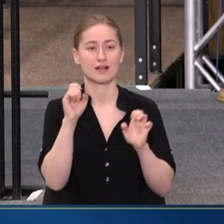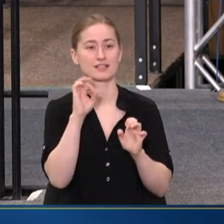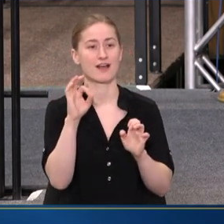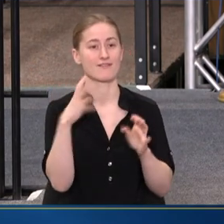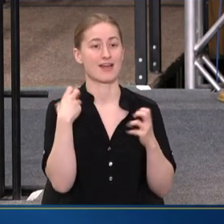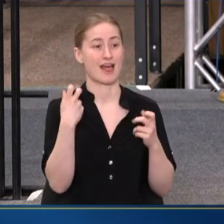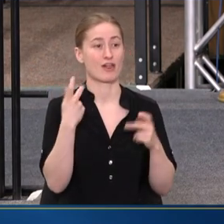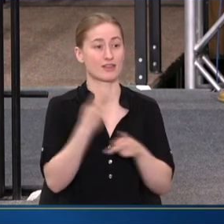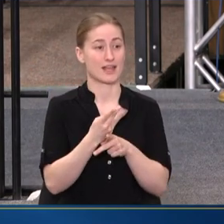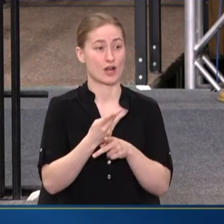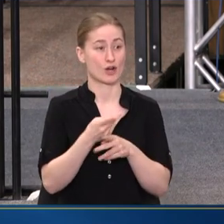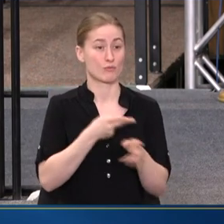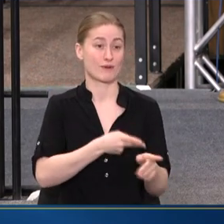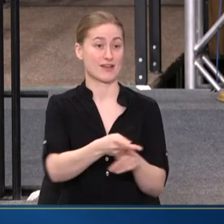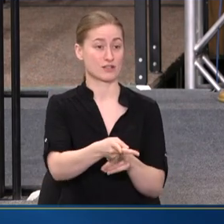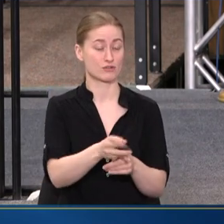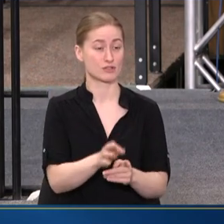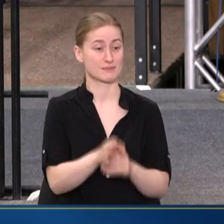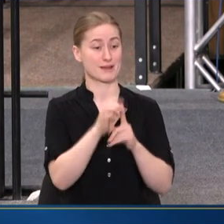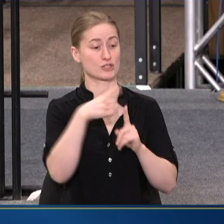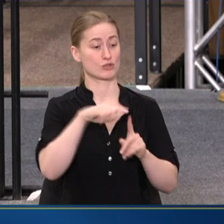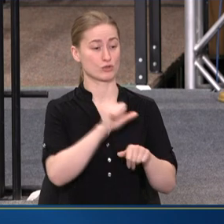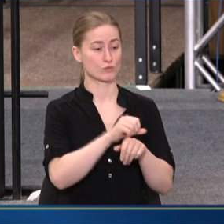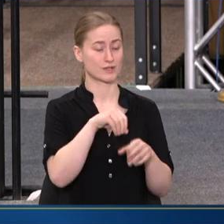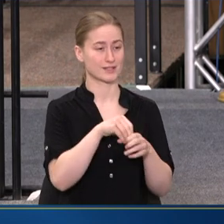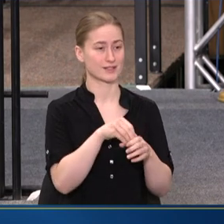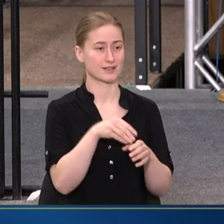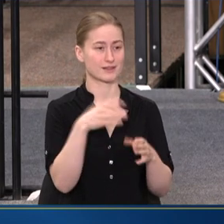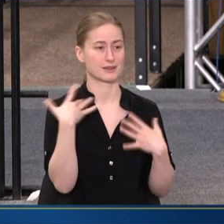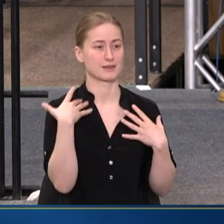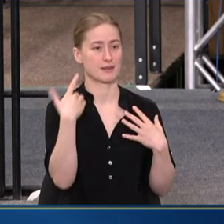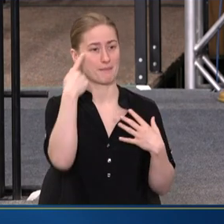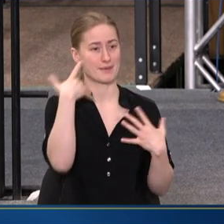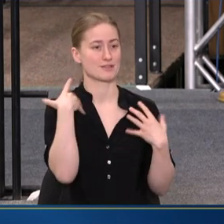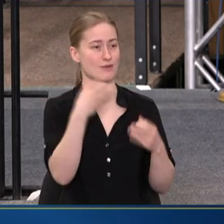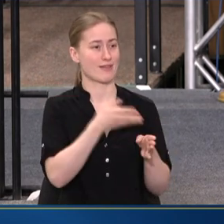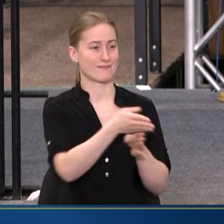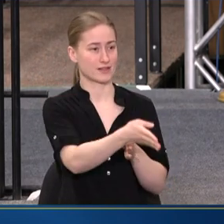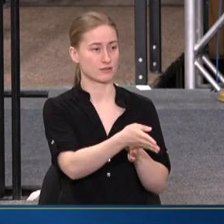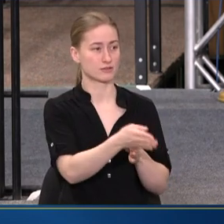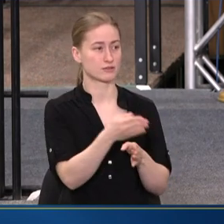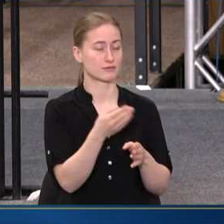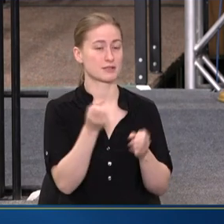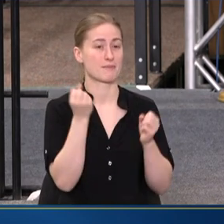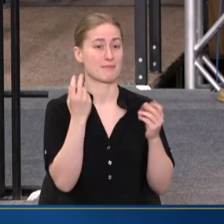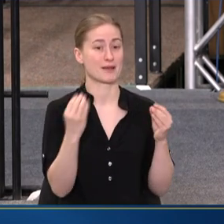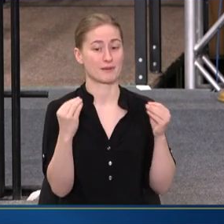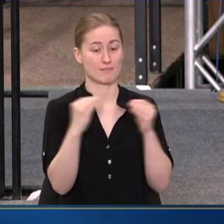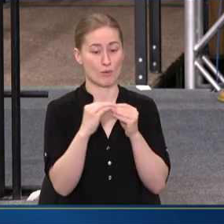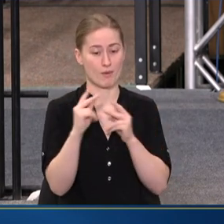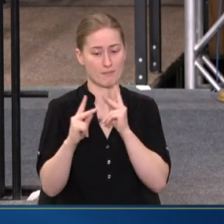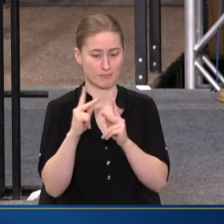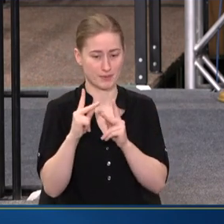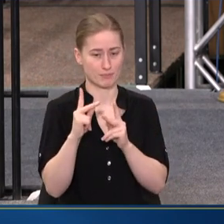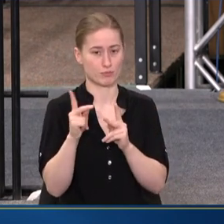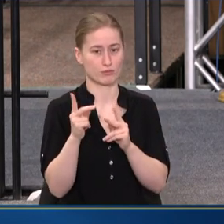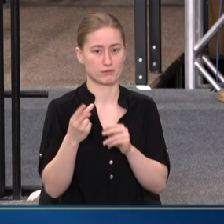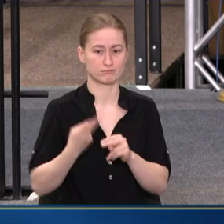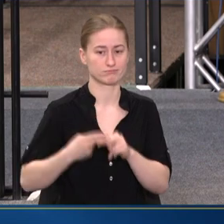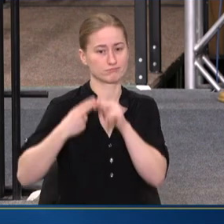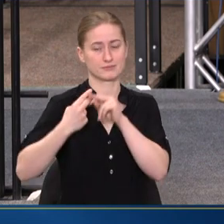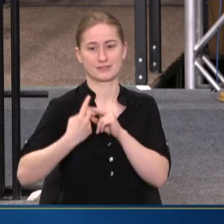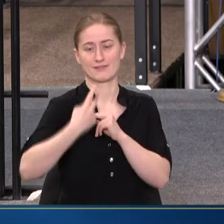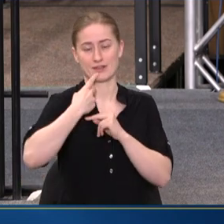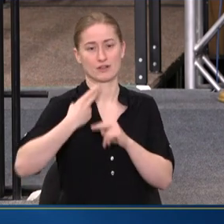PROFESSIONALS, ESPECIALLY THOSE WHO WORK IN MENTAL HEALTH. WITH RISING NUMBERS OF CASES AND THE GROWING SEVERITY OF CASES,